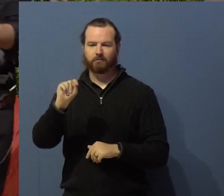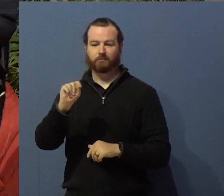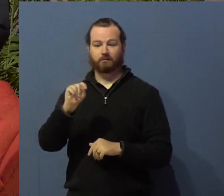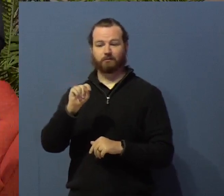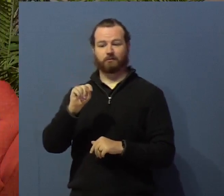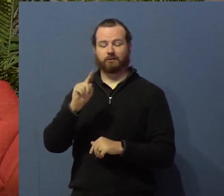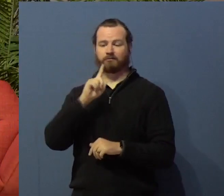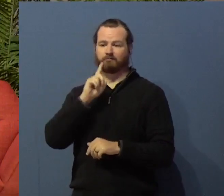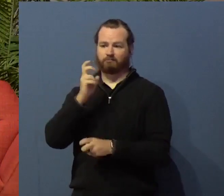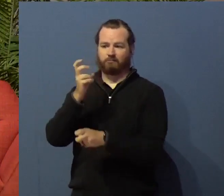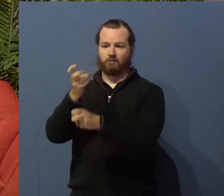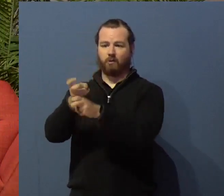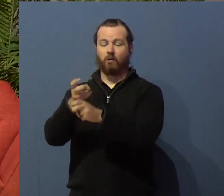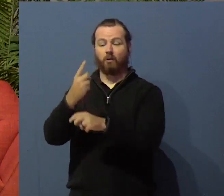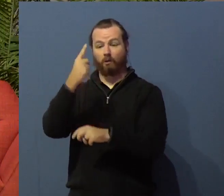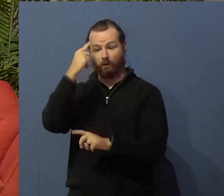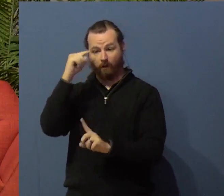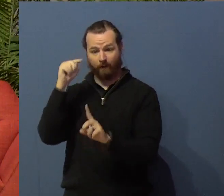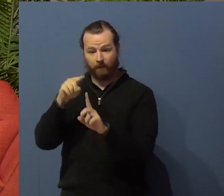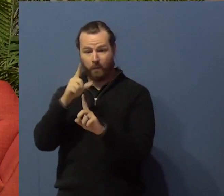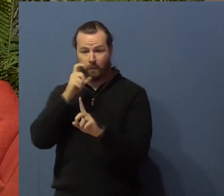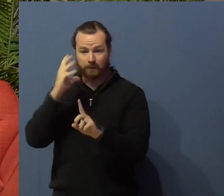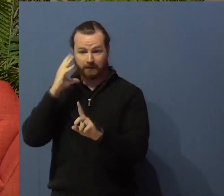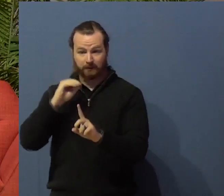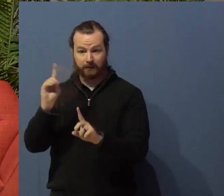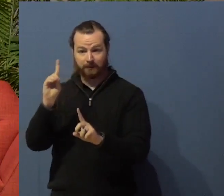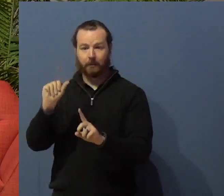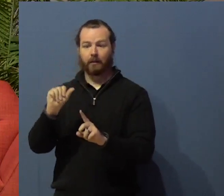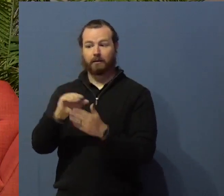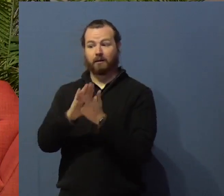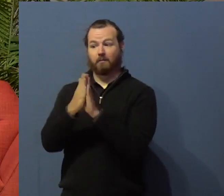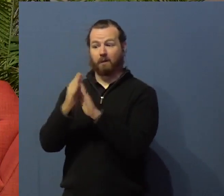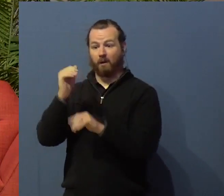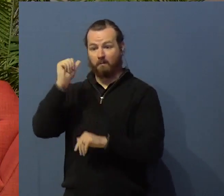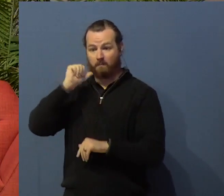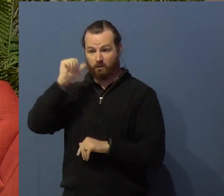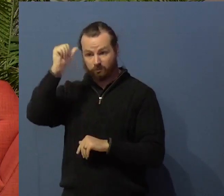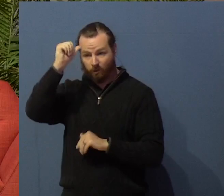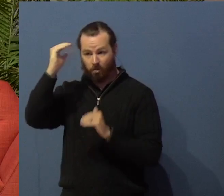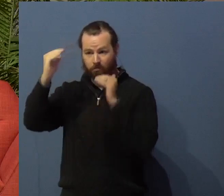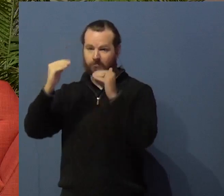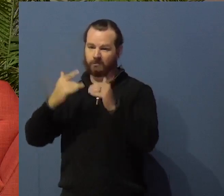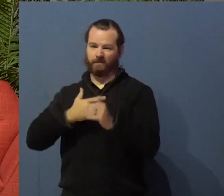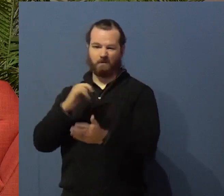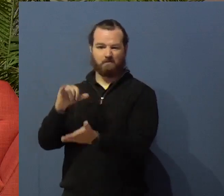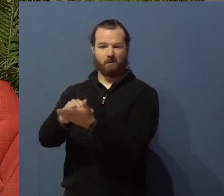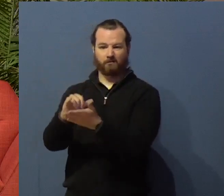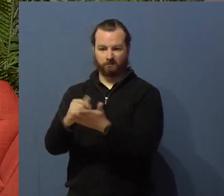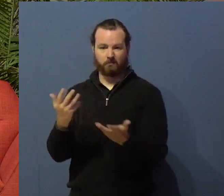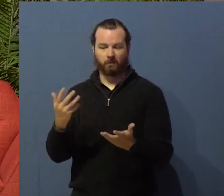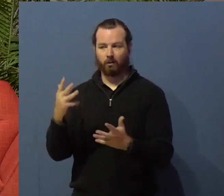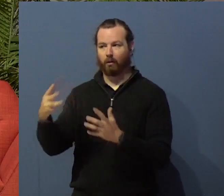So hopefully a few things that I'll be talking about, the second part of this, will give you those tools needed.